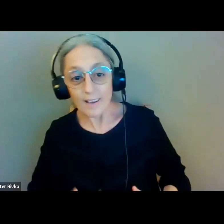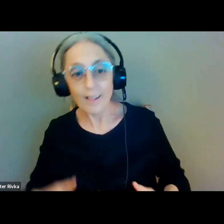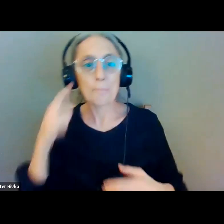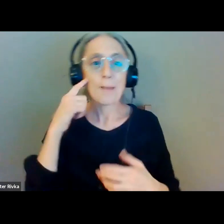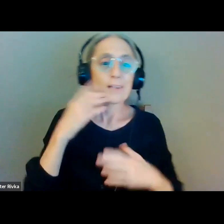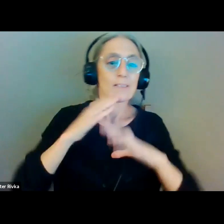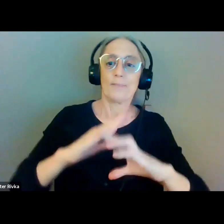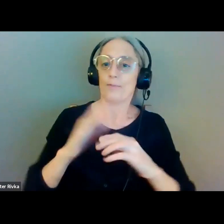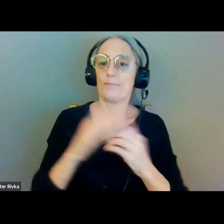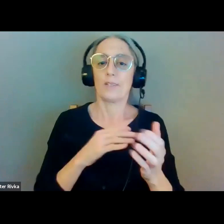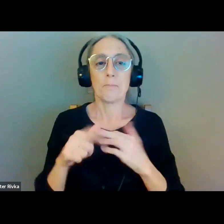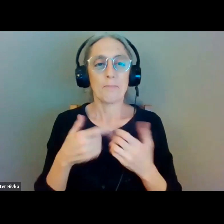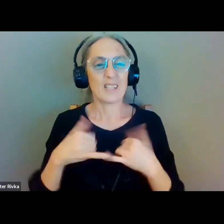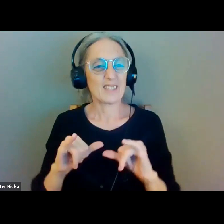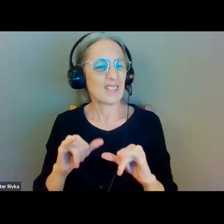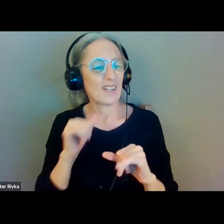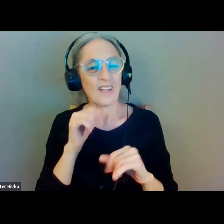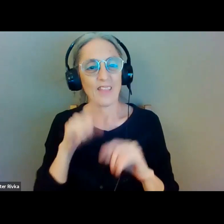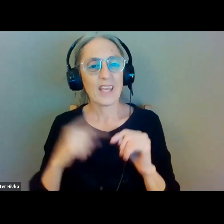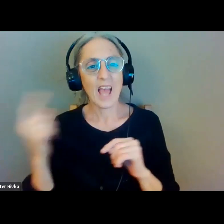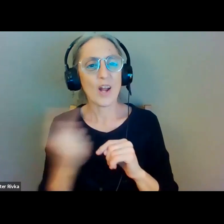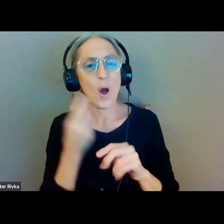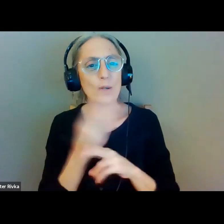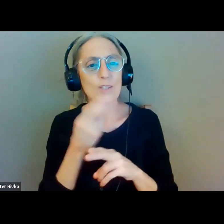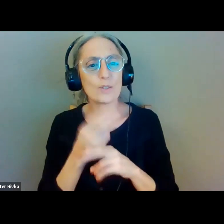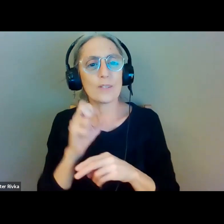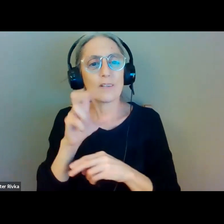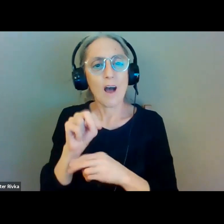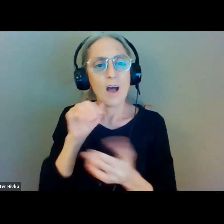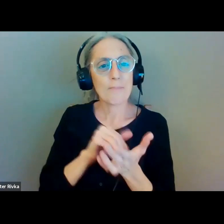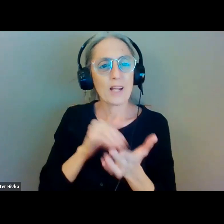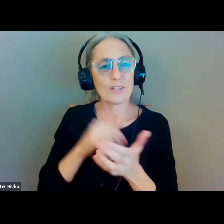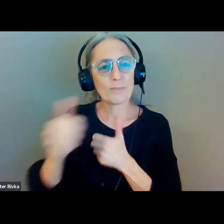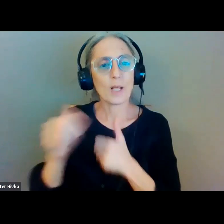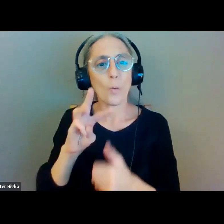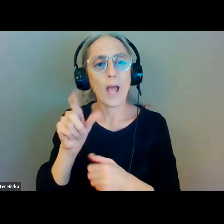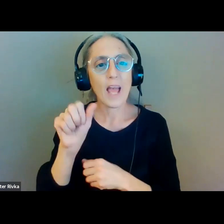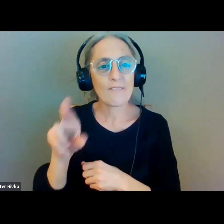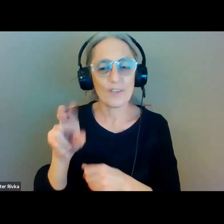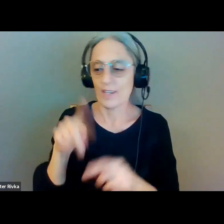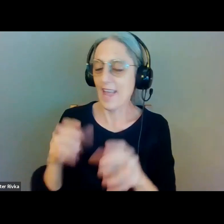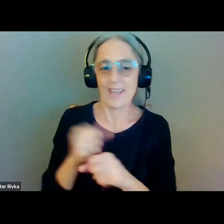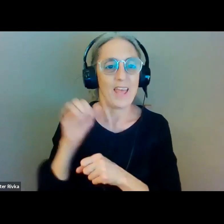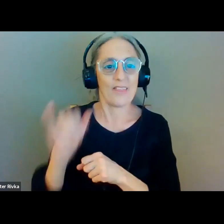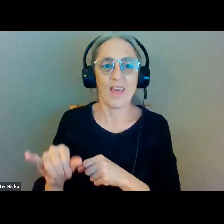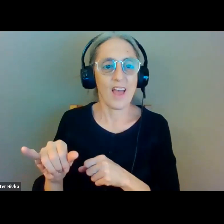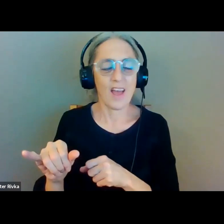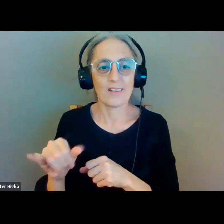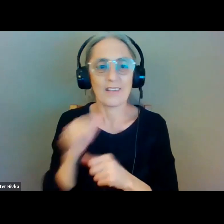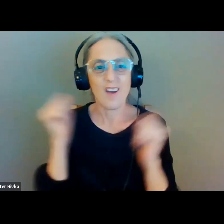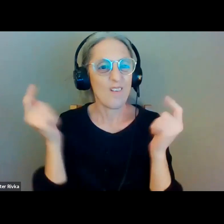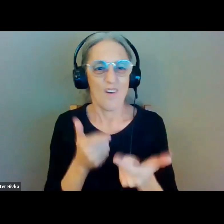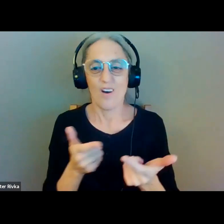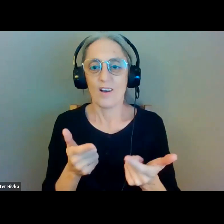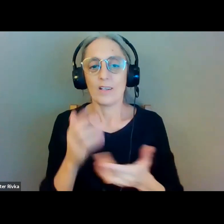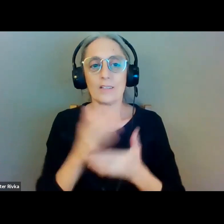access a non-medical transportation like a waiver not everybody with a you know that on that has a diagnosis